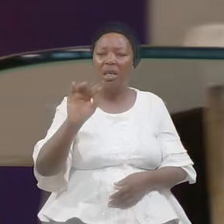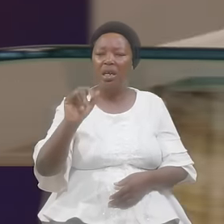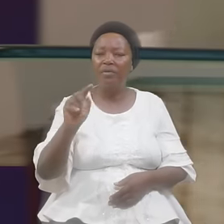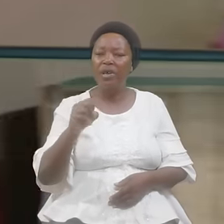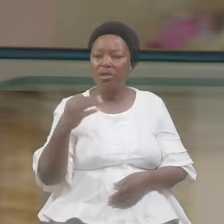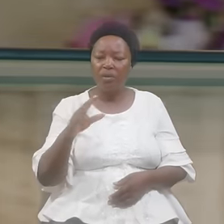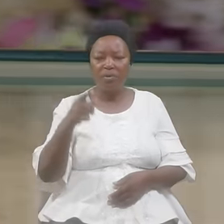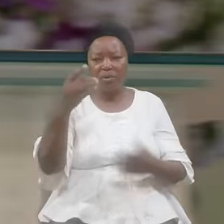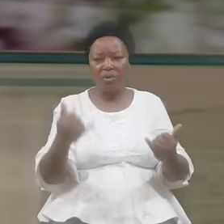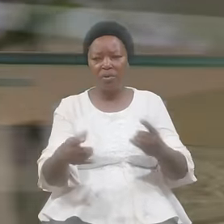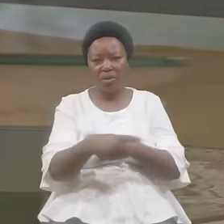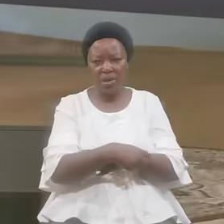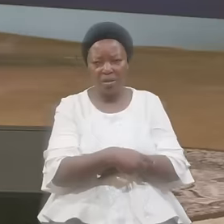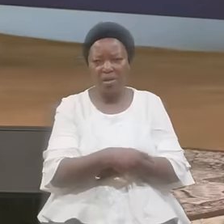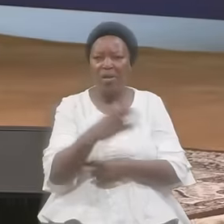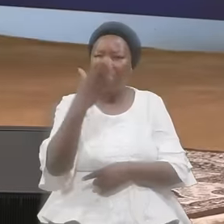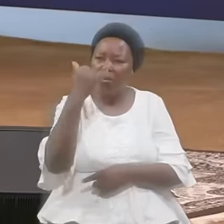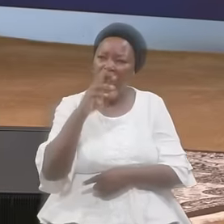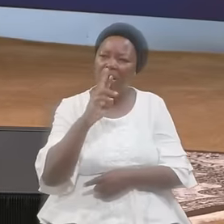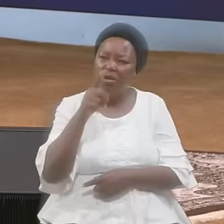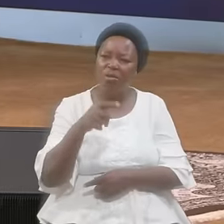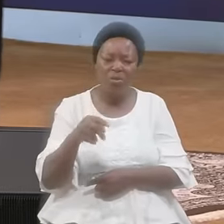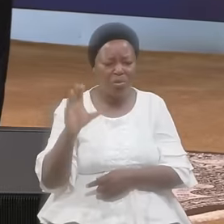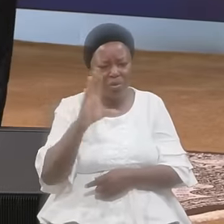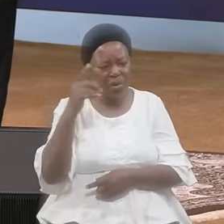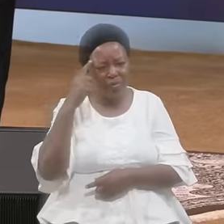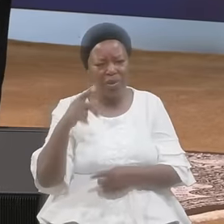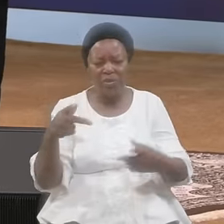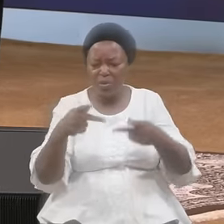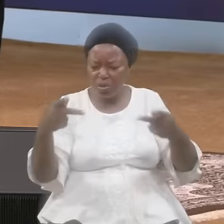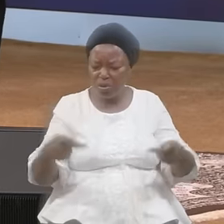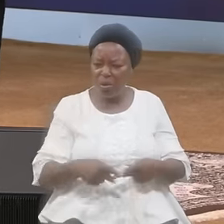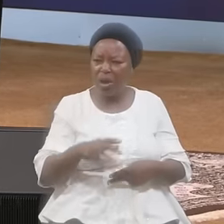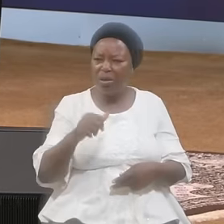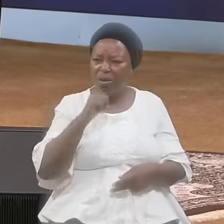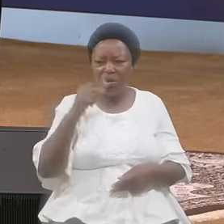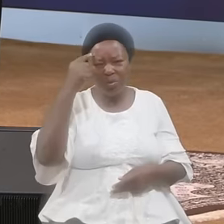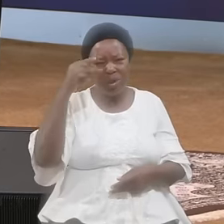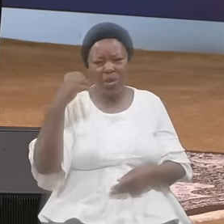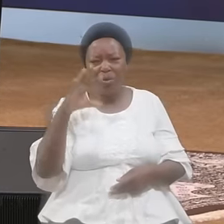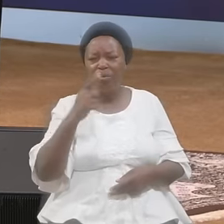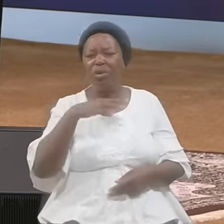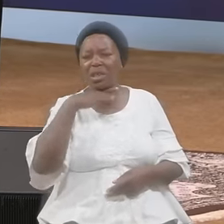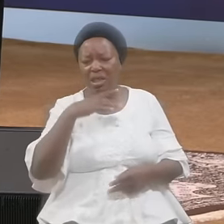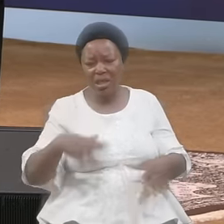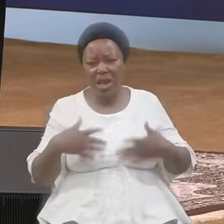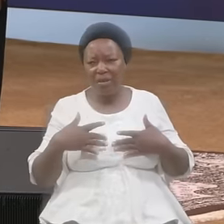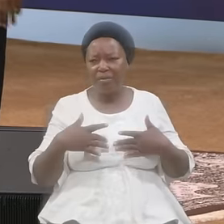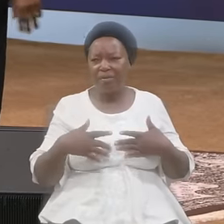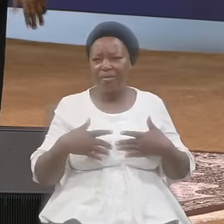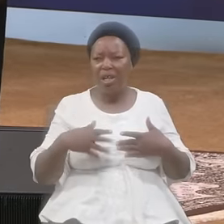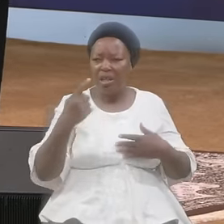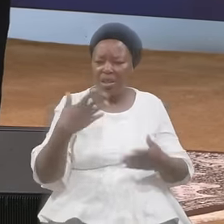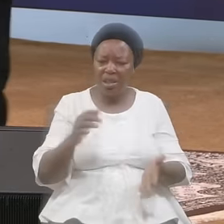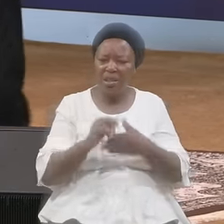Are You Looking At Position And You Are Not Looking At Your Pollution The Things